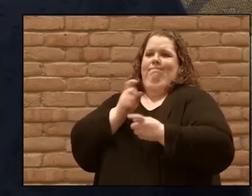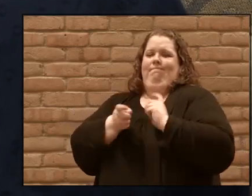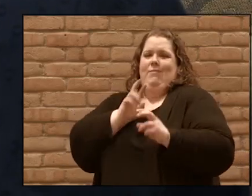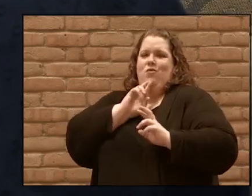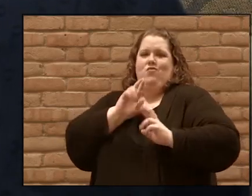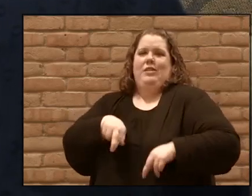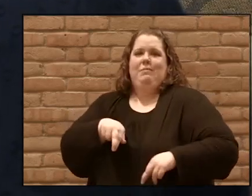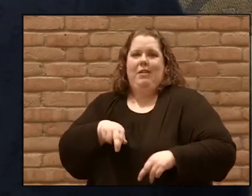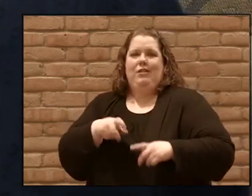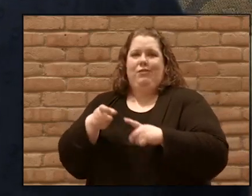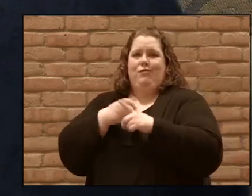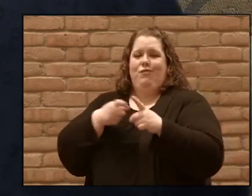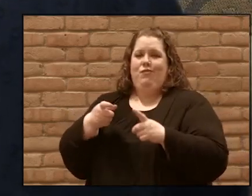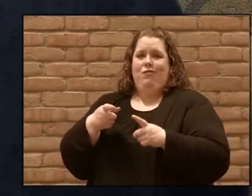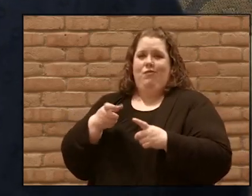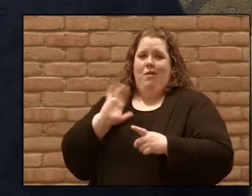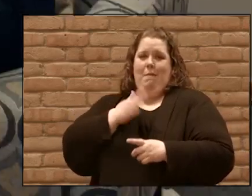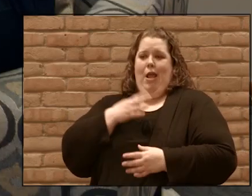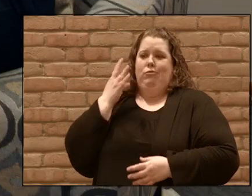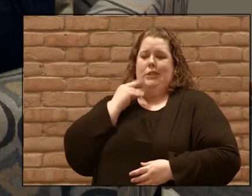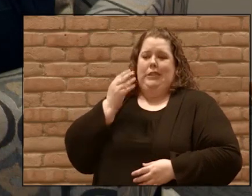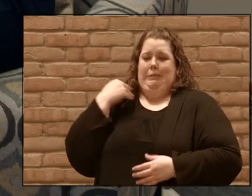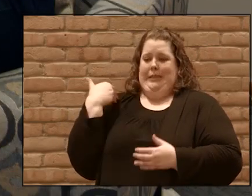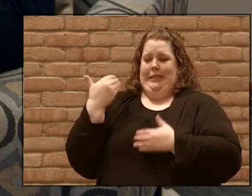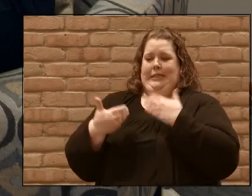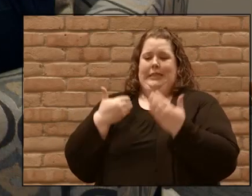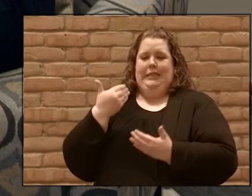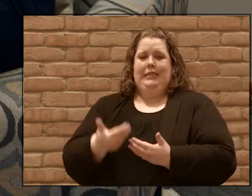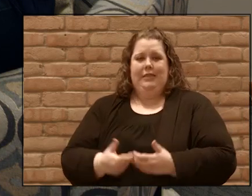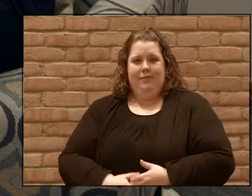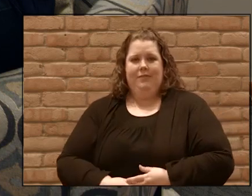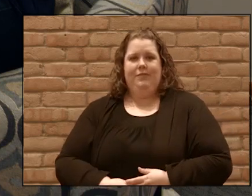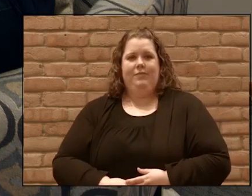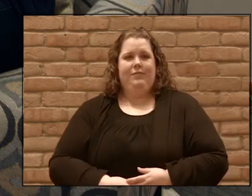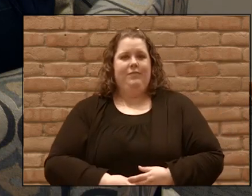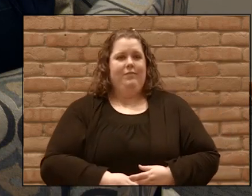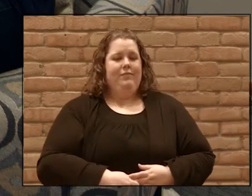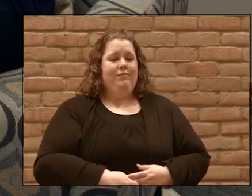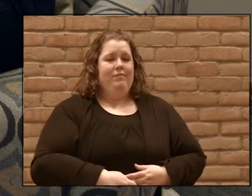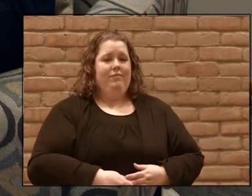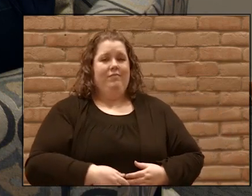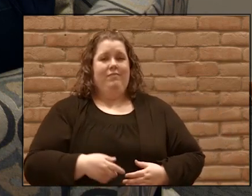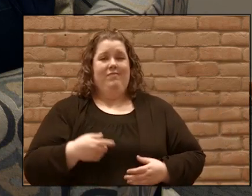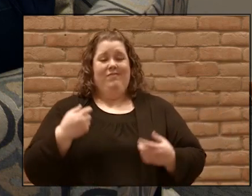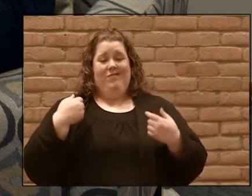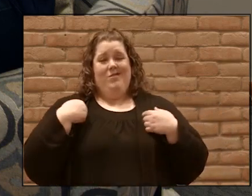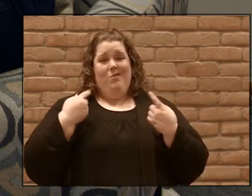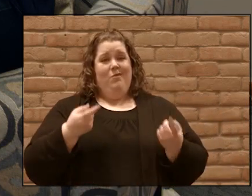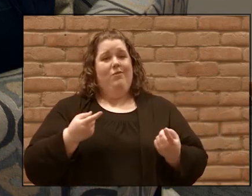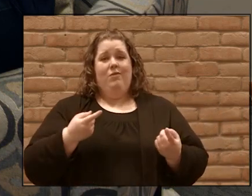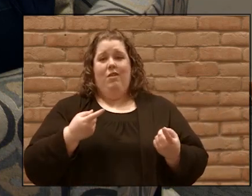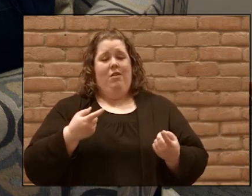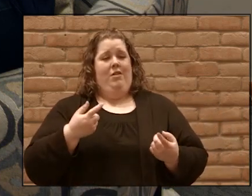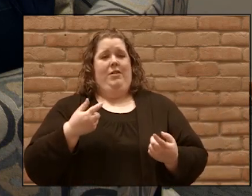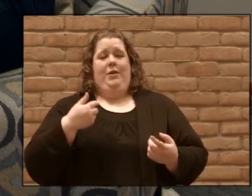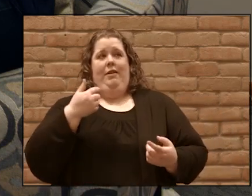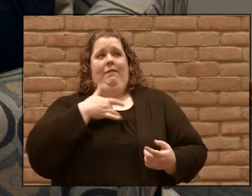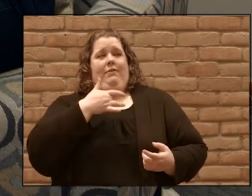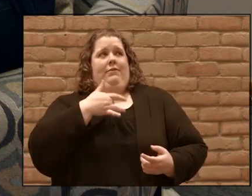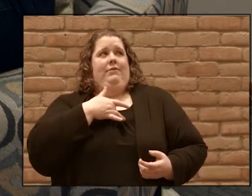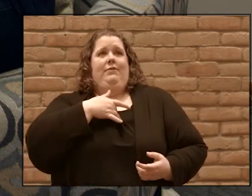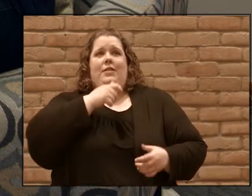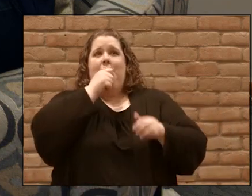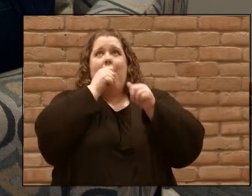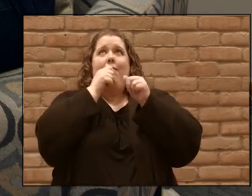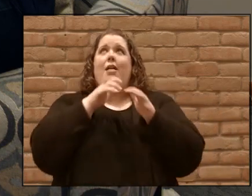from the things that we've been through through it all through the journey we've just been incredibly blessed and Lord has been